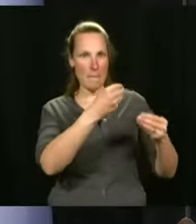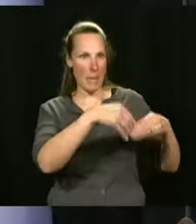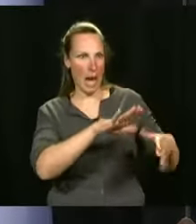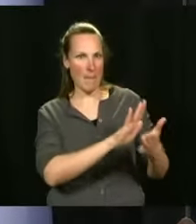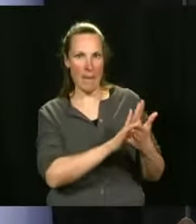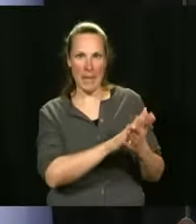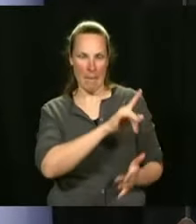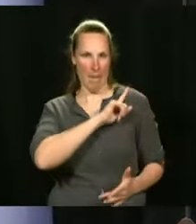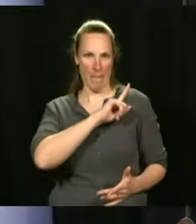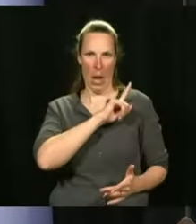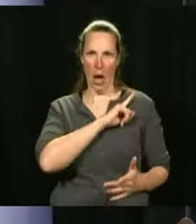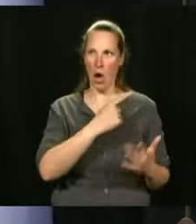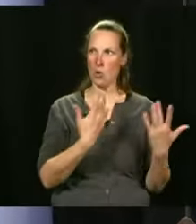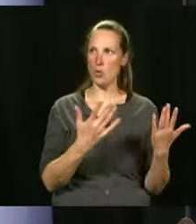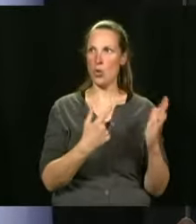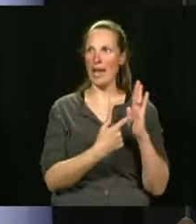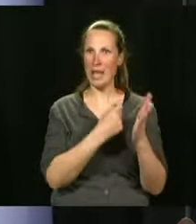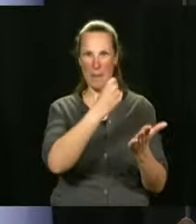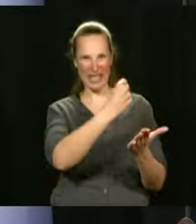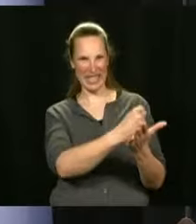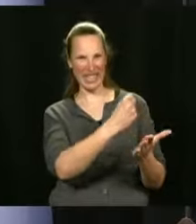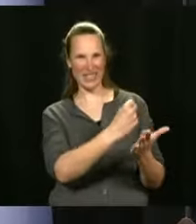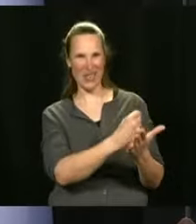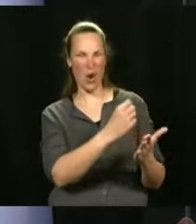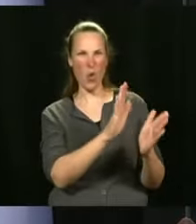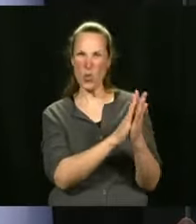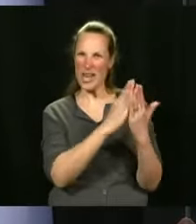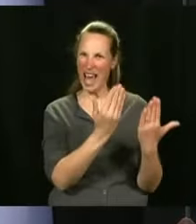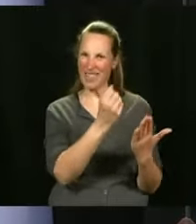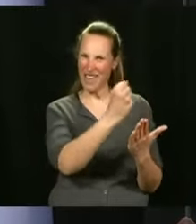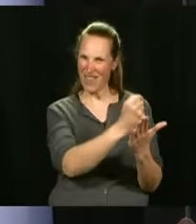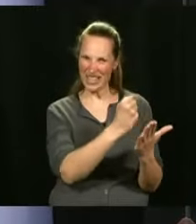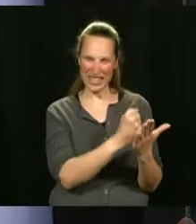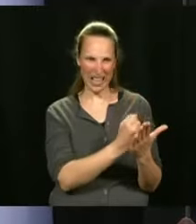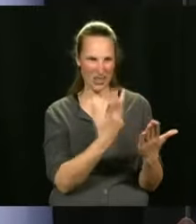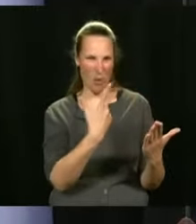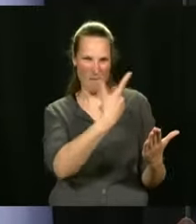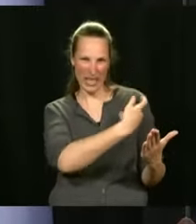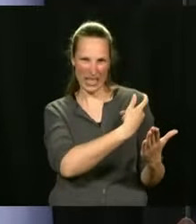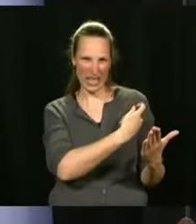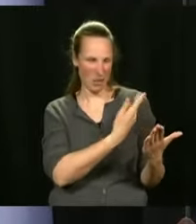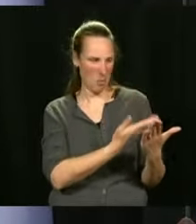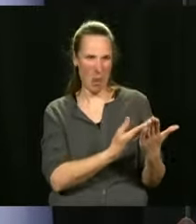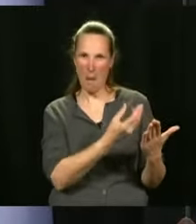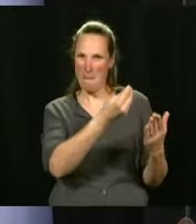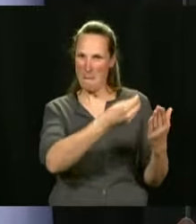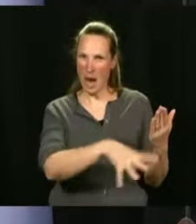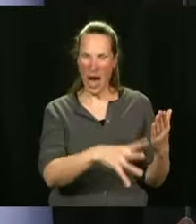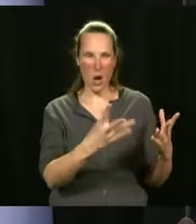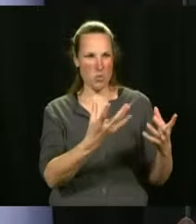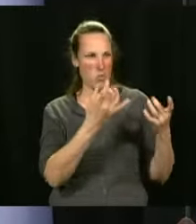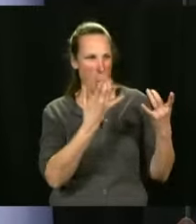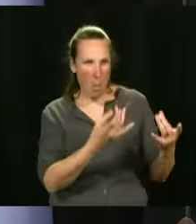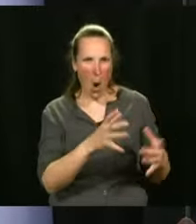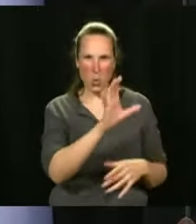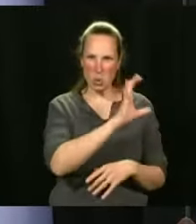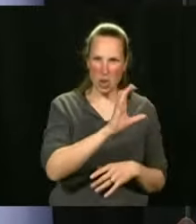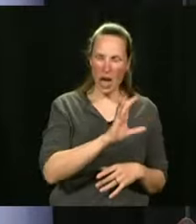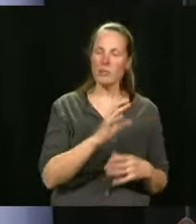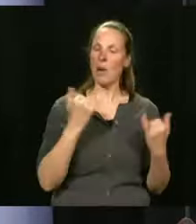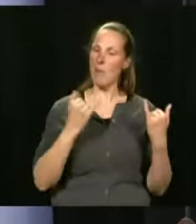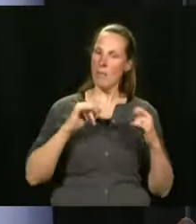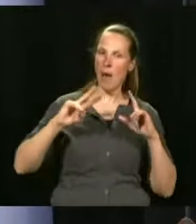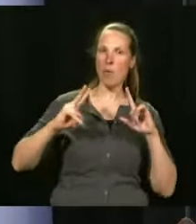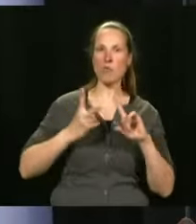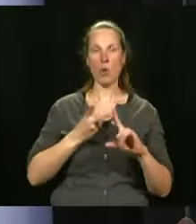We're all like that. Or I don't have my certificate or my vaccination booklet. The good news is that now you will have a second proof.